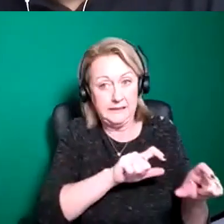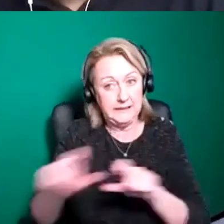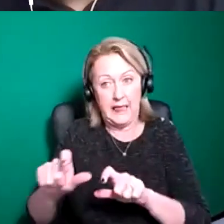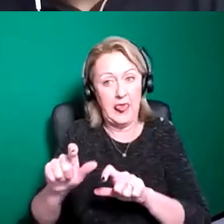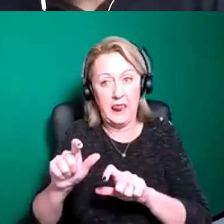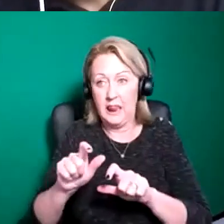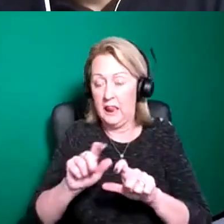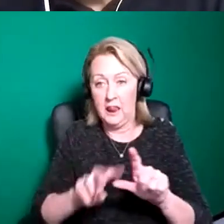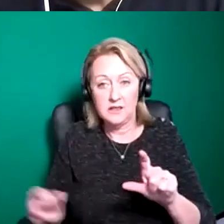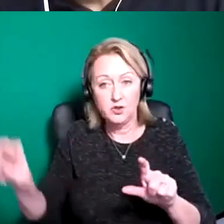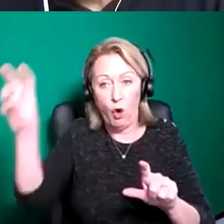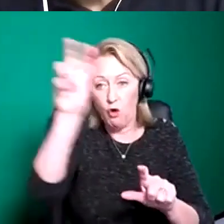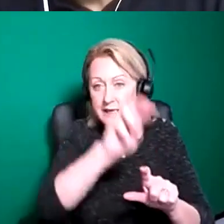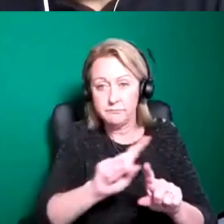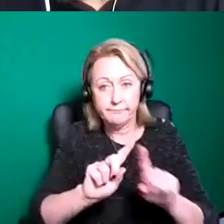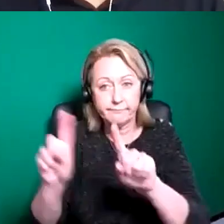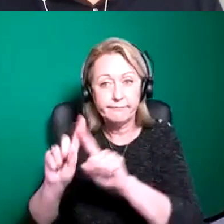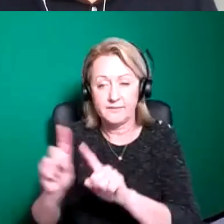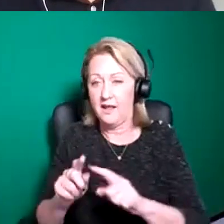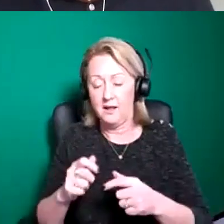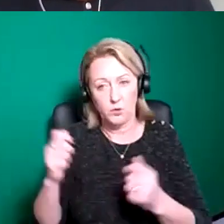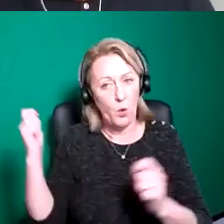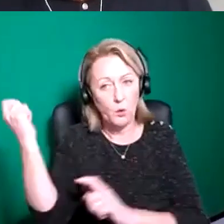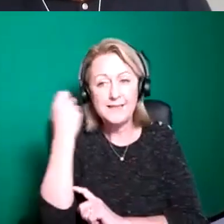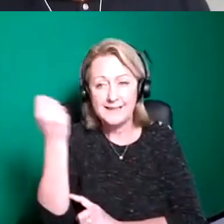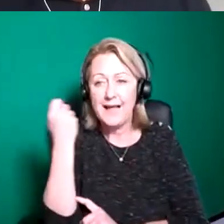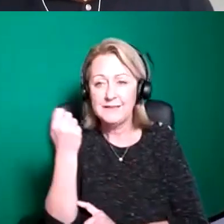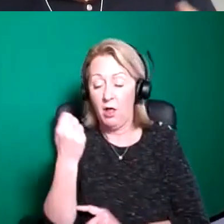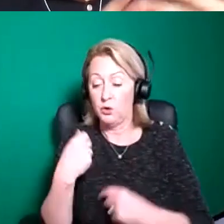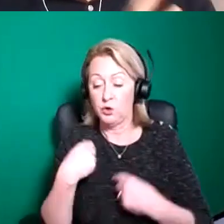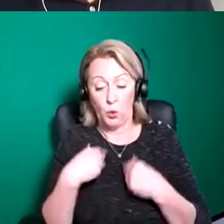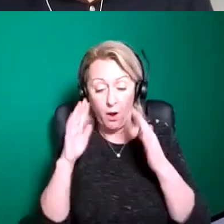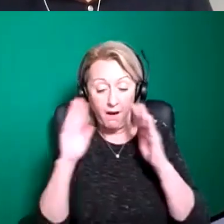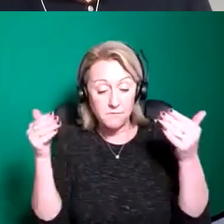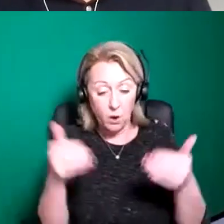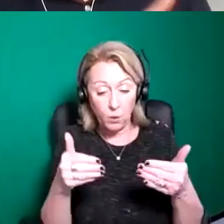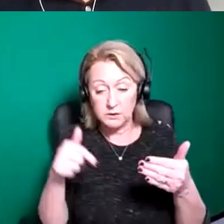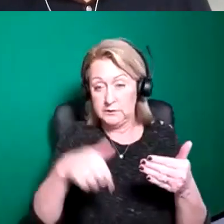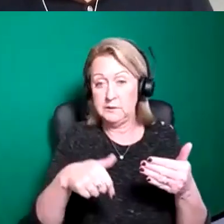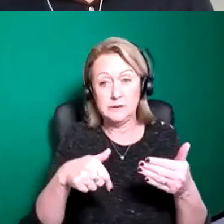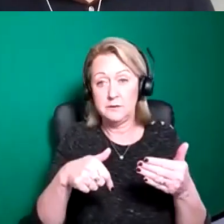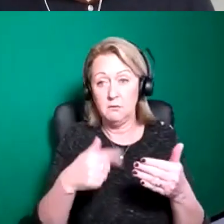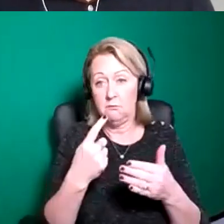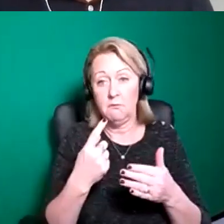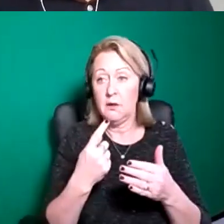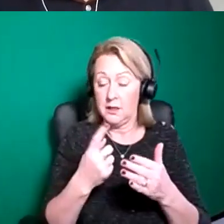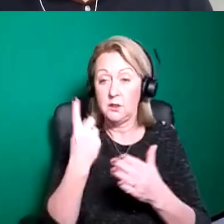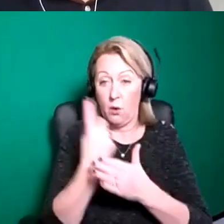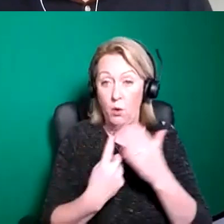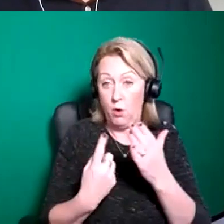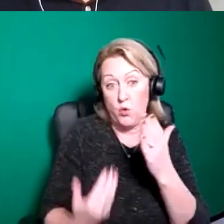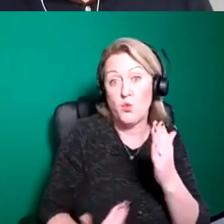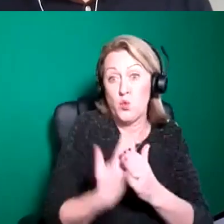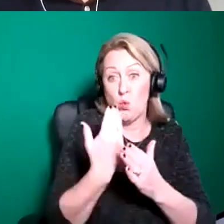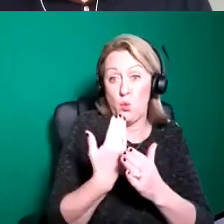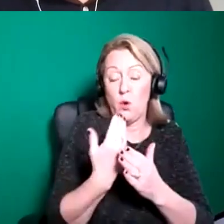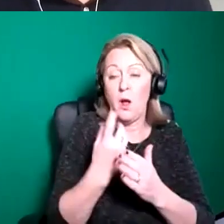touring nowadays as well um so yeah the focus of the network isn't just about kind of creating kind of new pieces of work it's also about